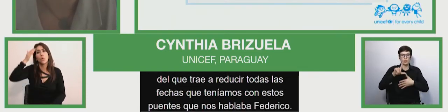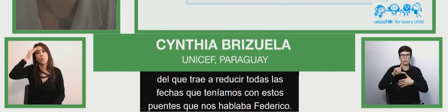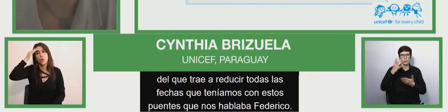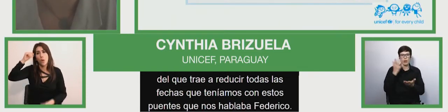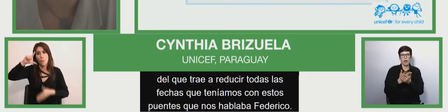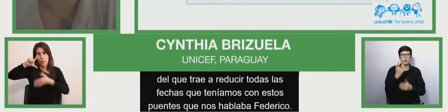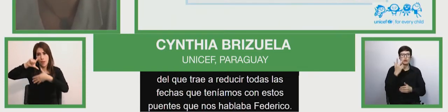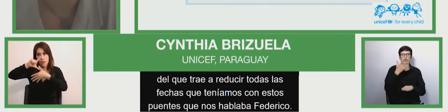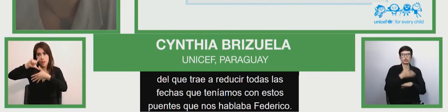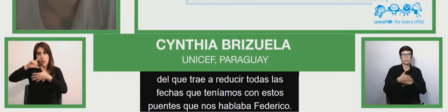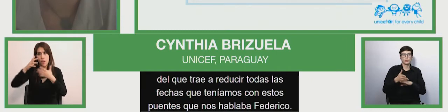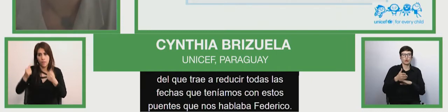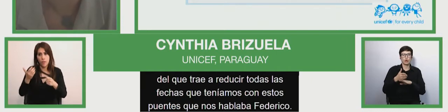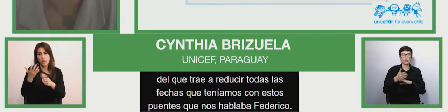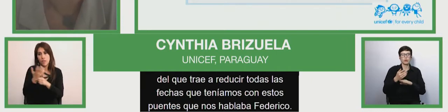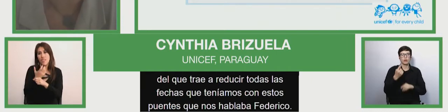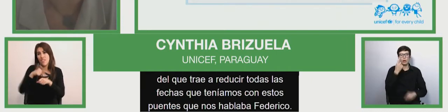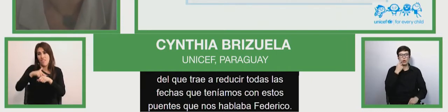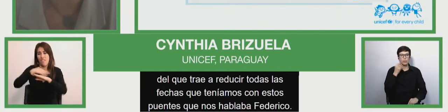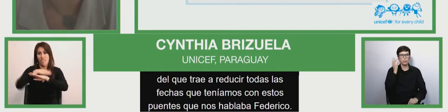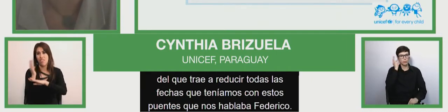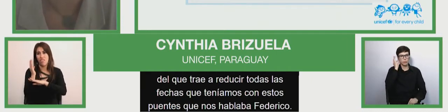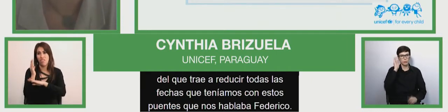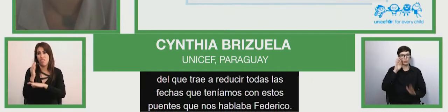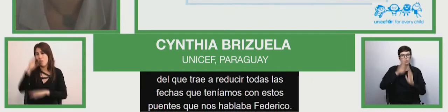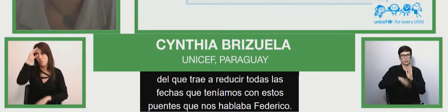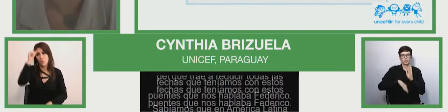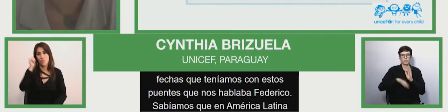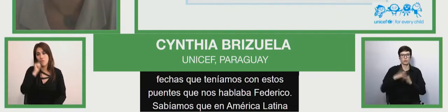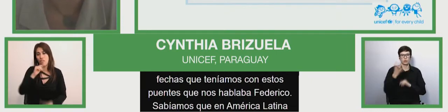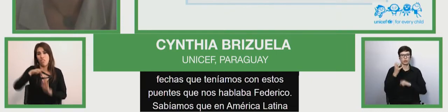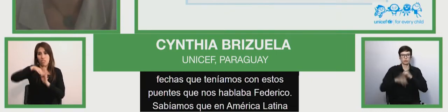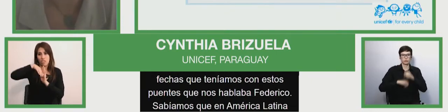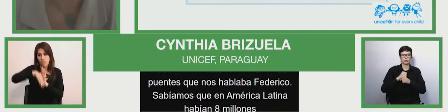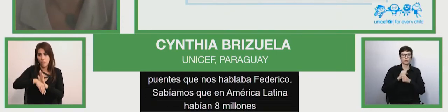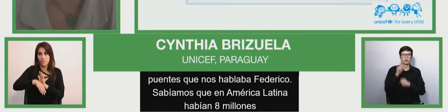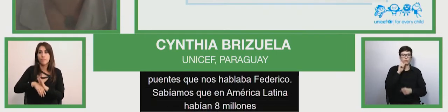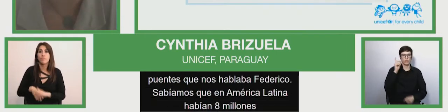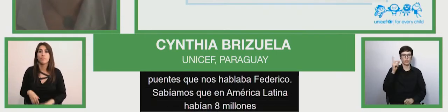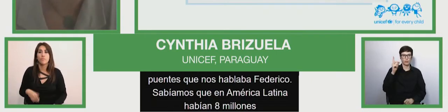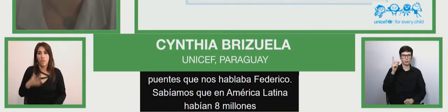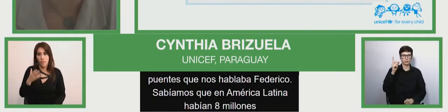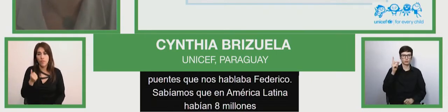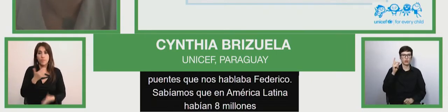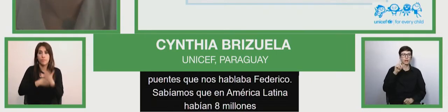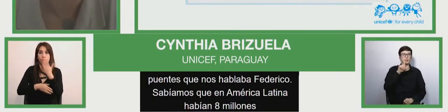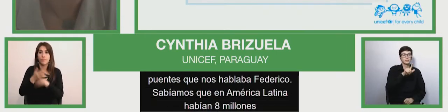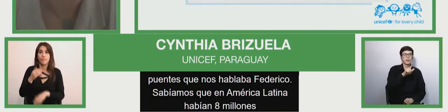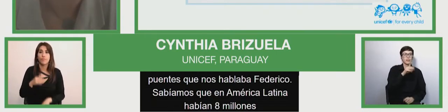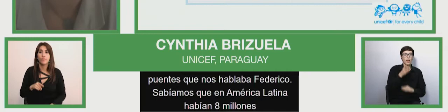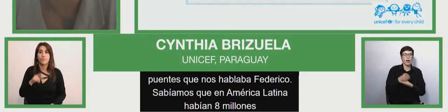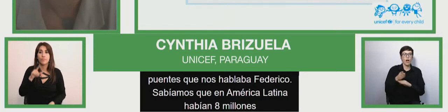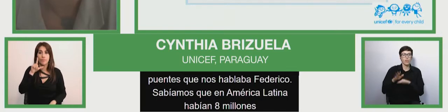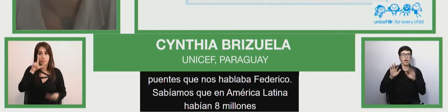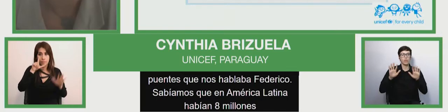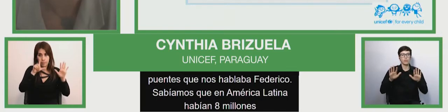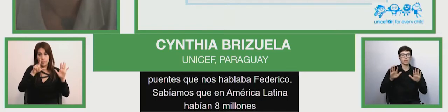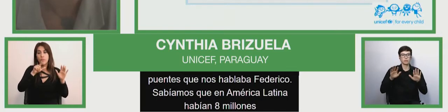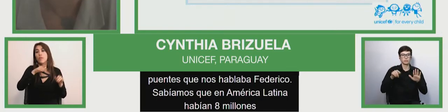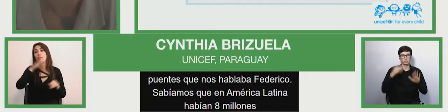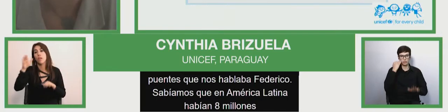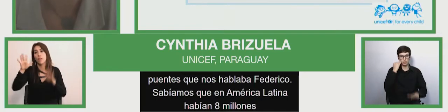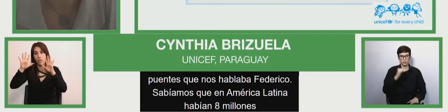children under 14 who had disabilities and seven out of ten and that is the alarming